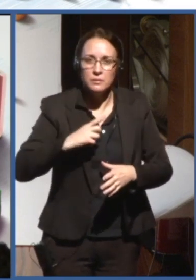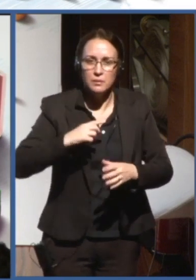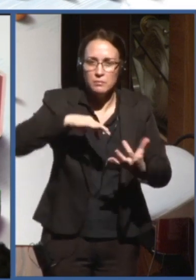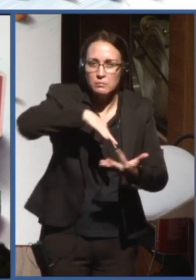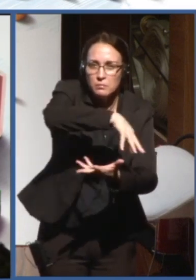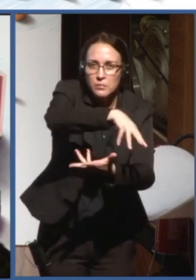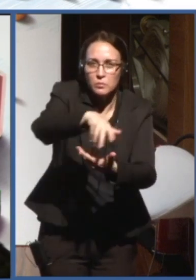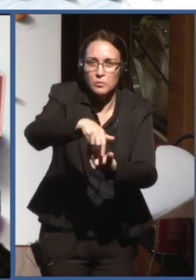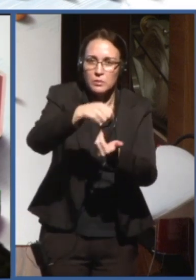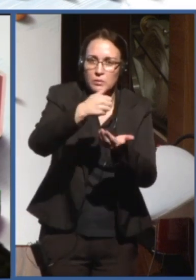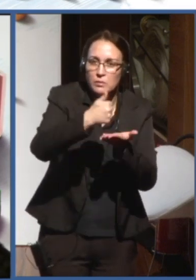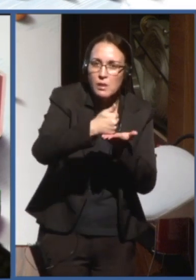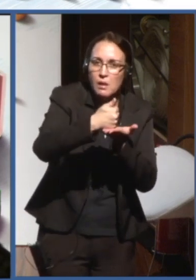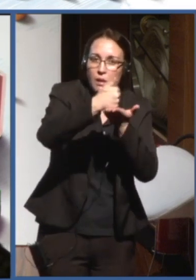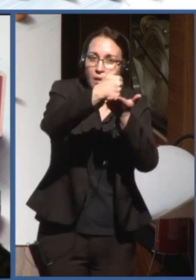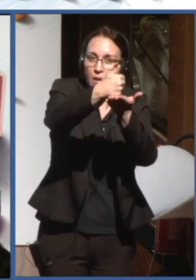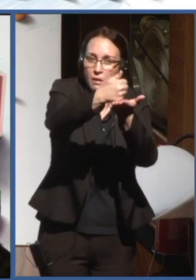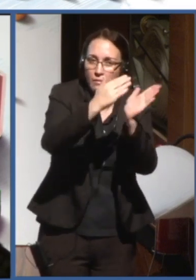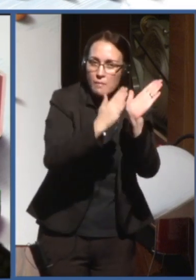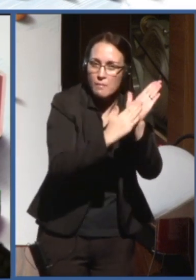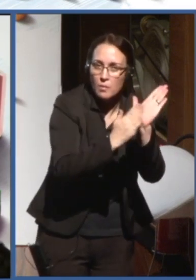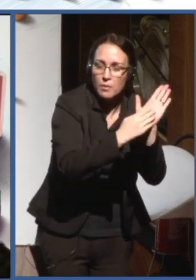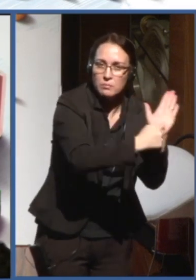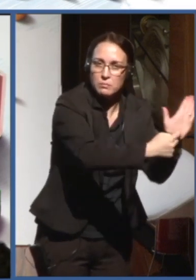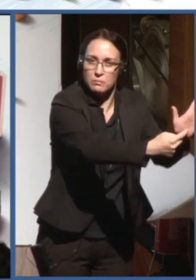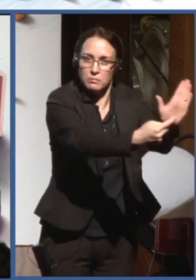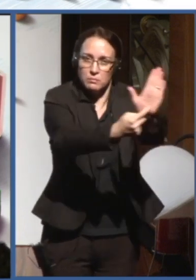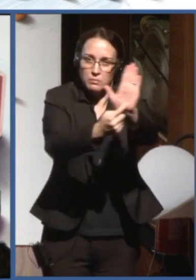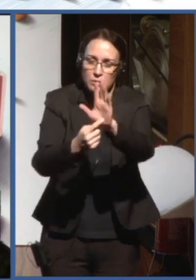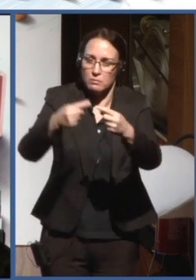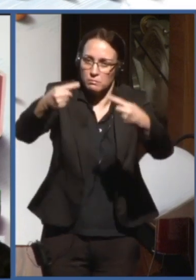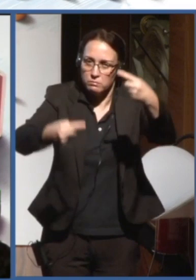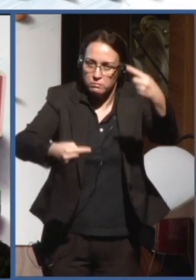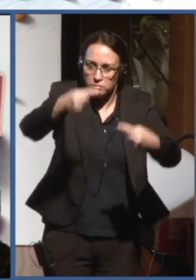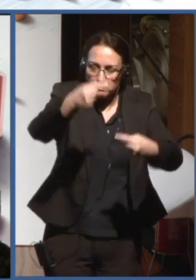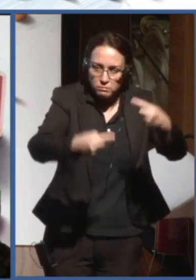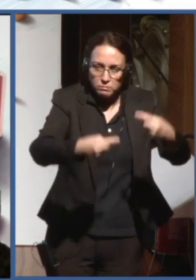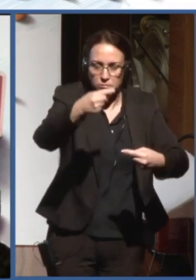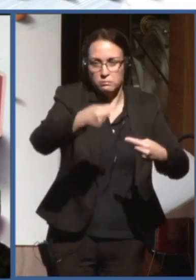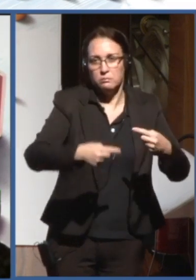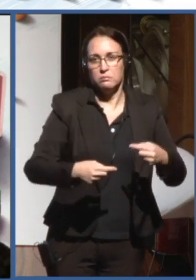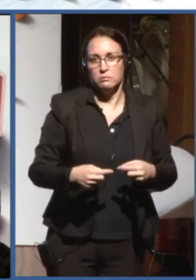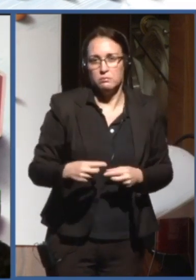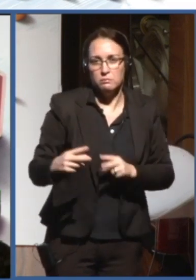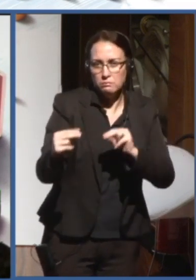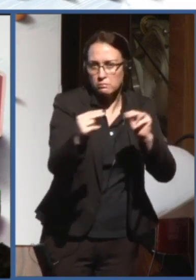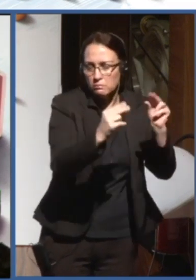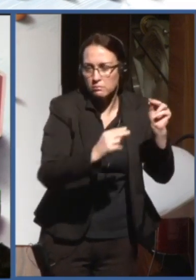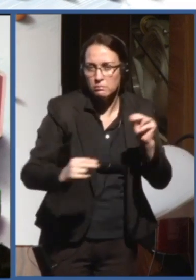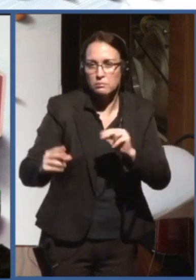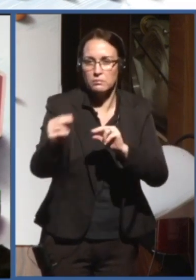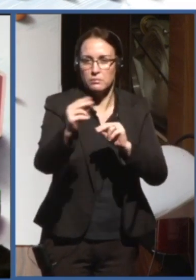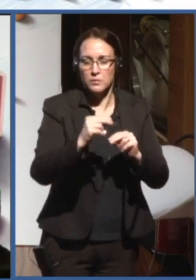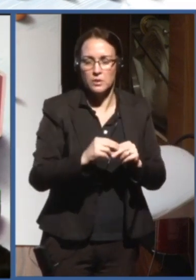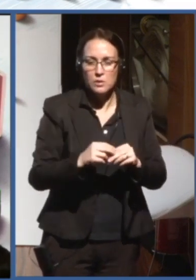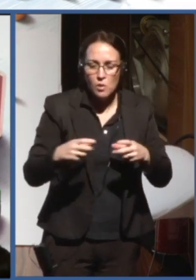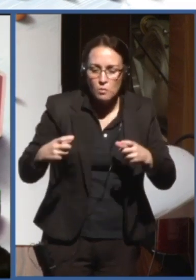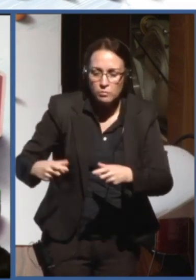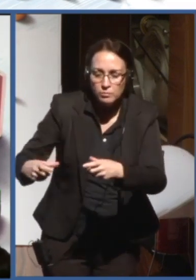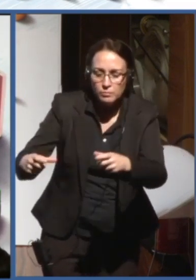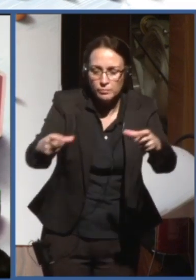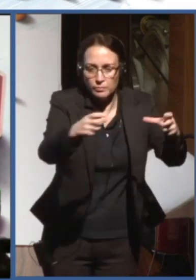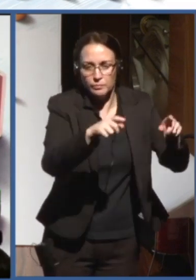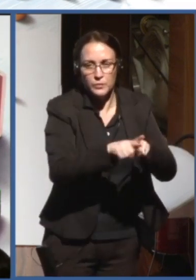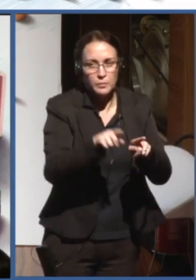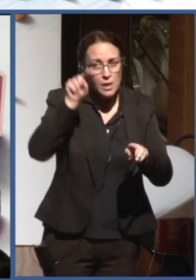may be brought to the table and be discussed by groups multissetorials. And, there, also,